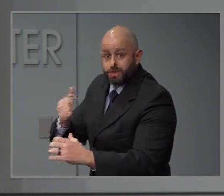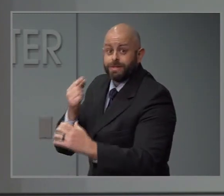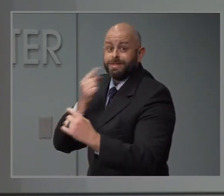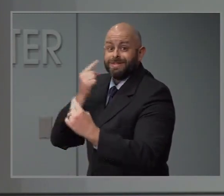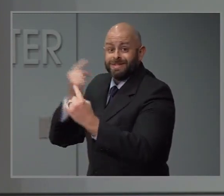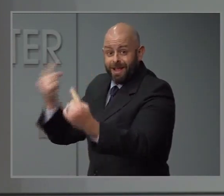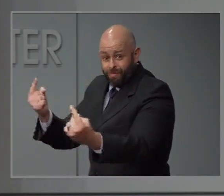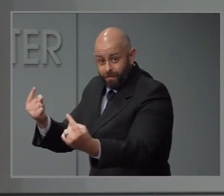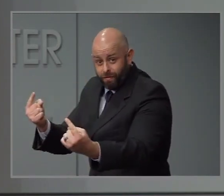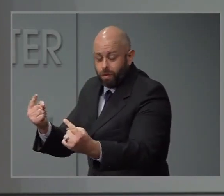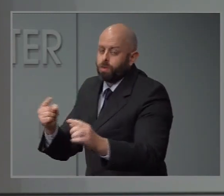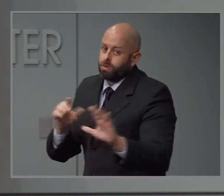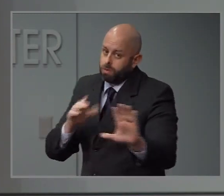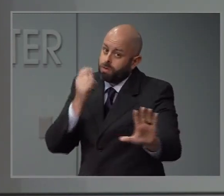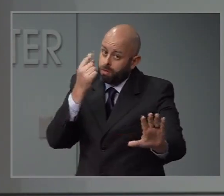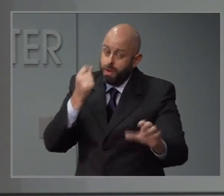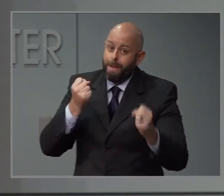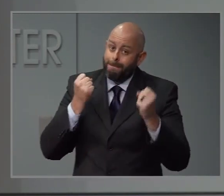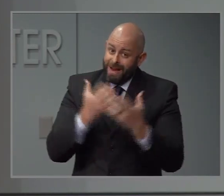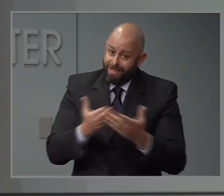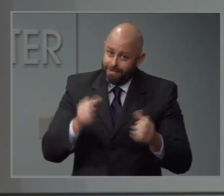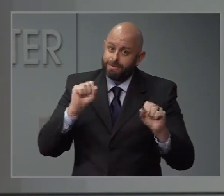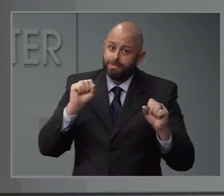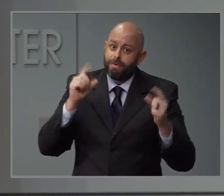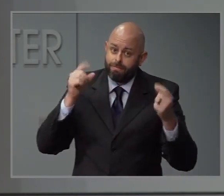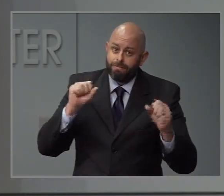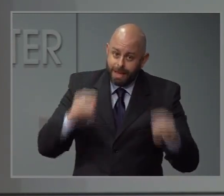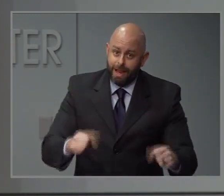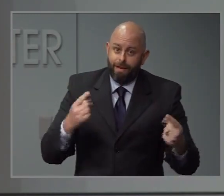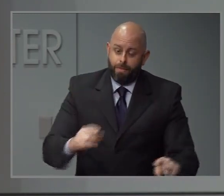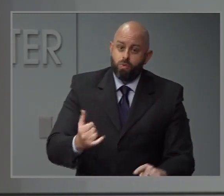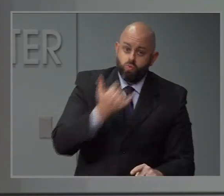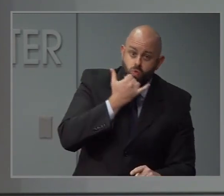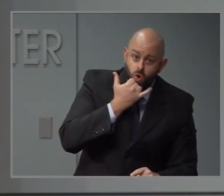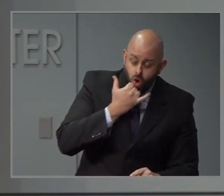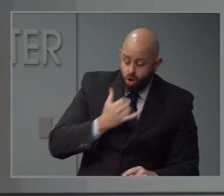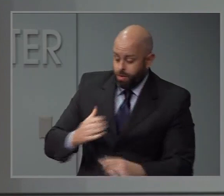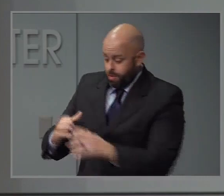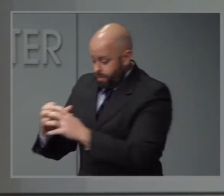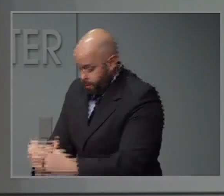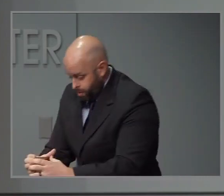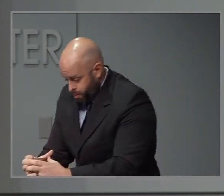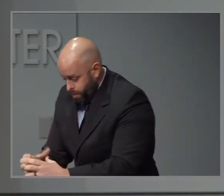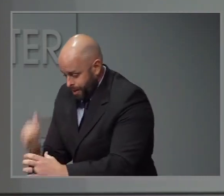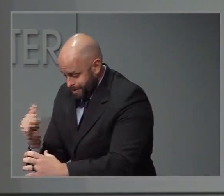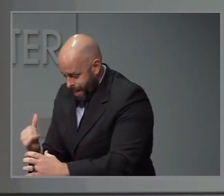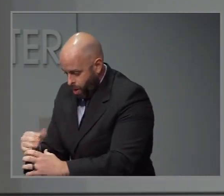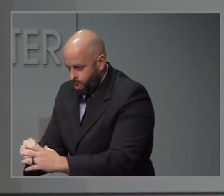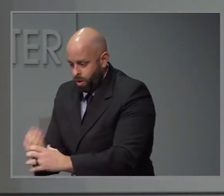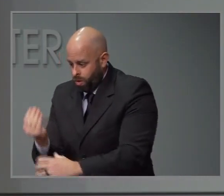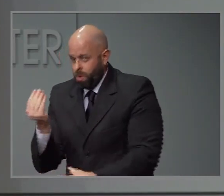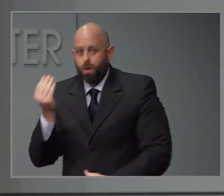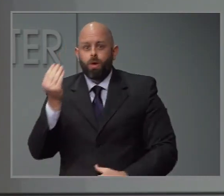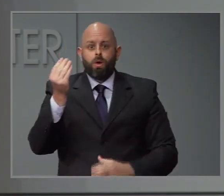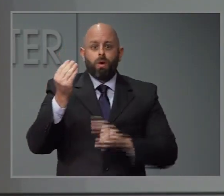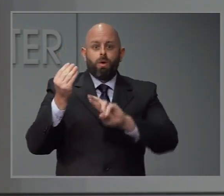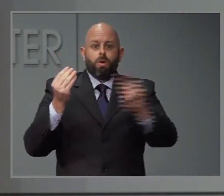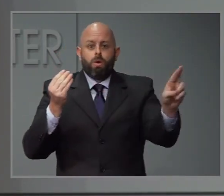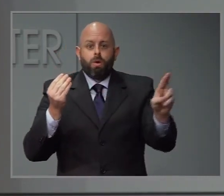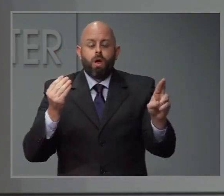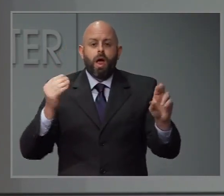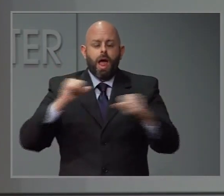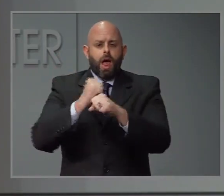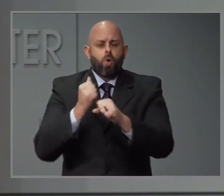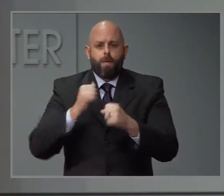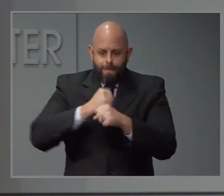may not go perfectly in all that, then you have to think about, OK, now we have the vaccine. How do we mass produce it for all the folks that need